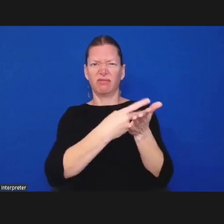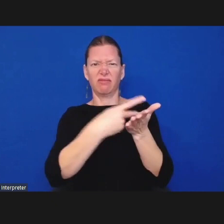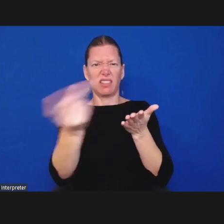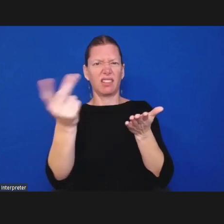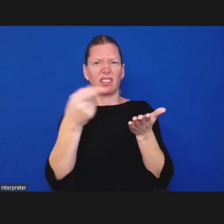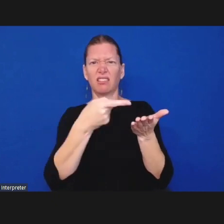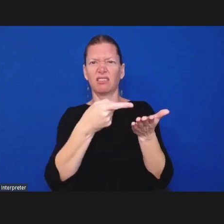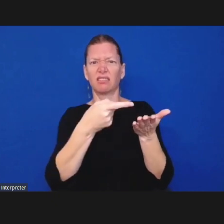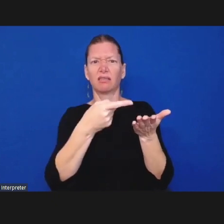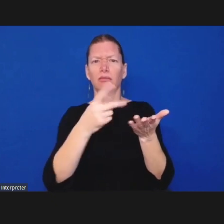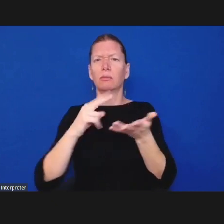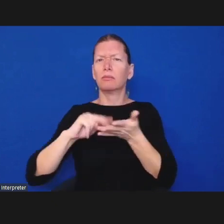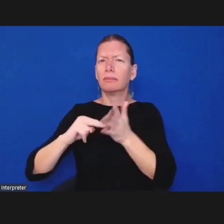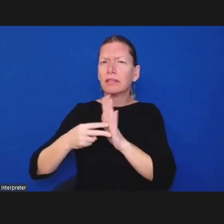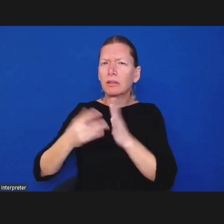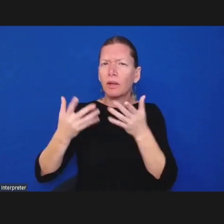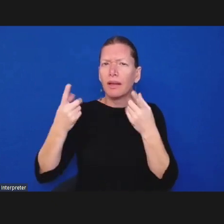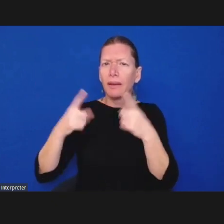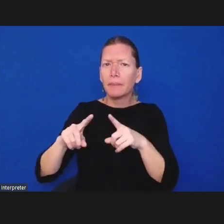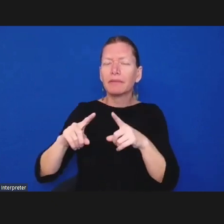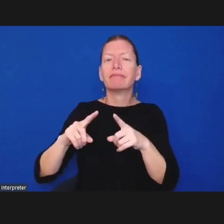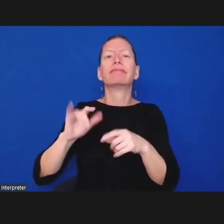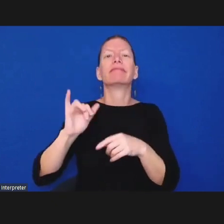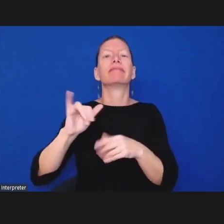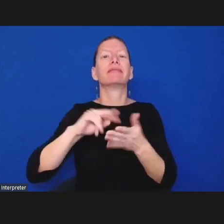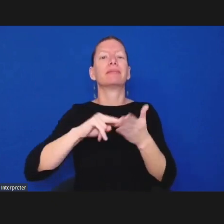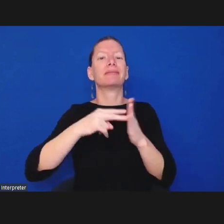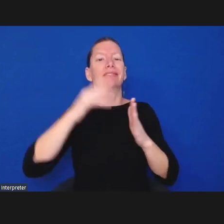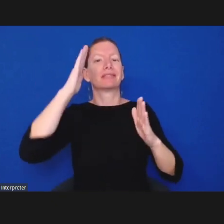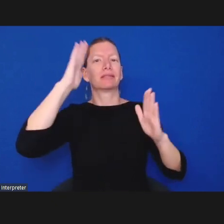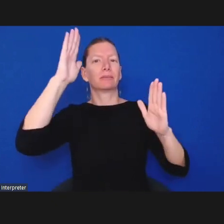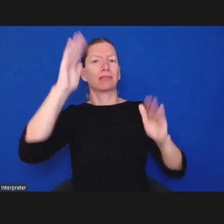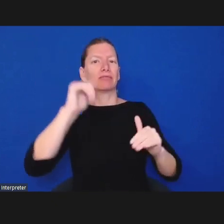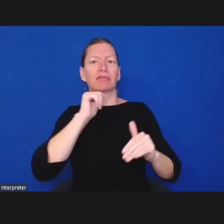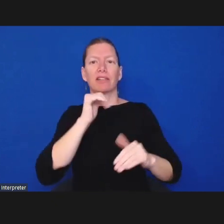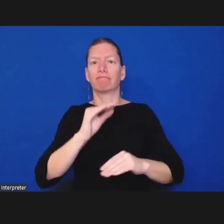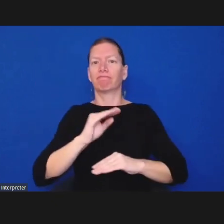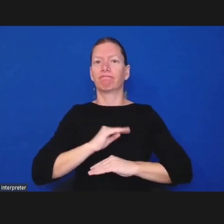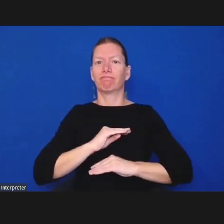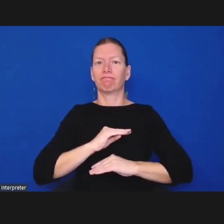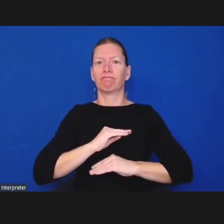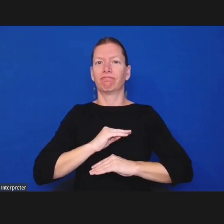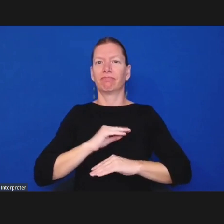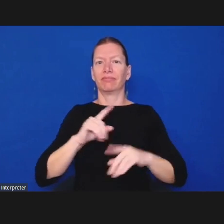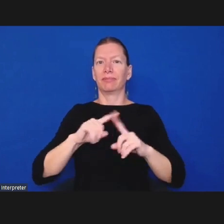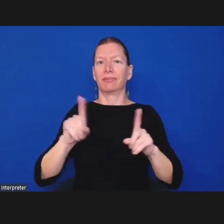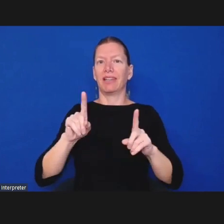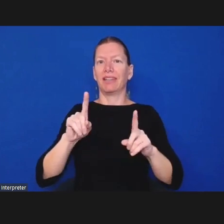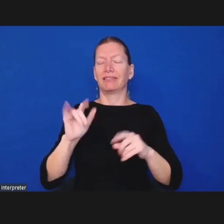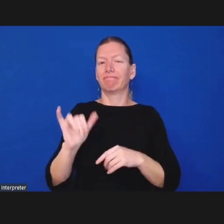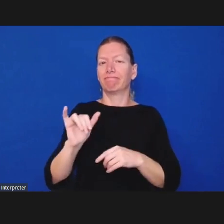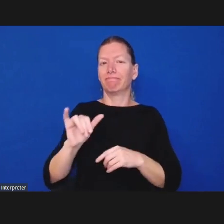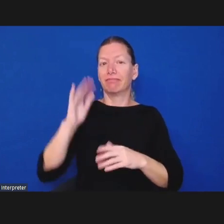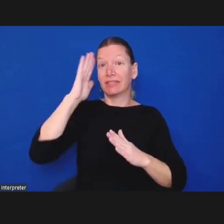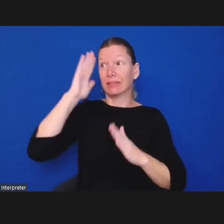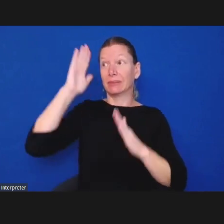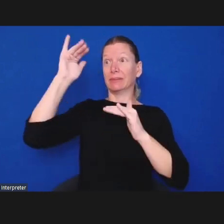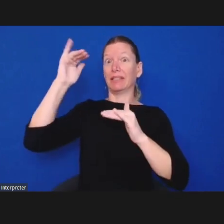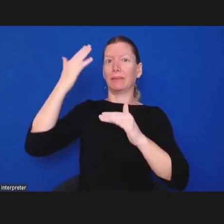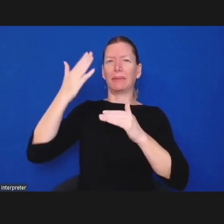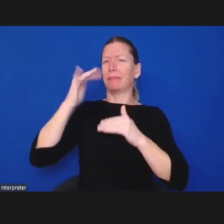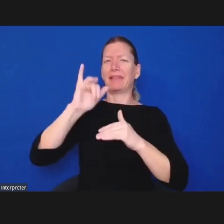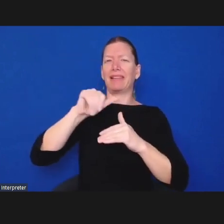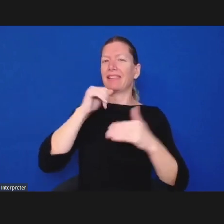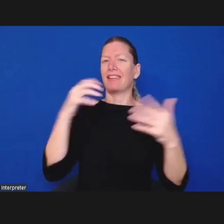uh because the expectations were for things that the oversight agency didn't have jurisdiction over or couldn't do